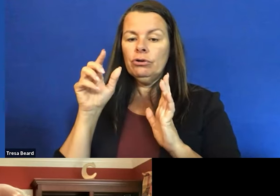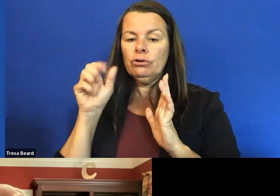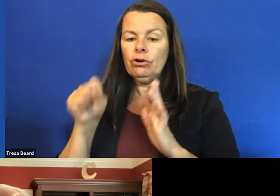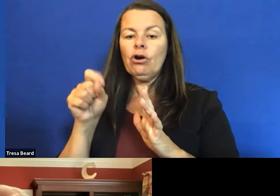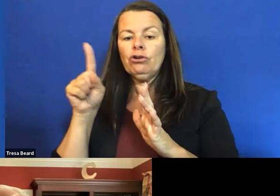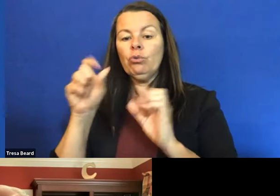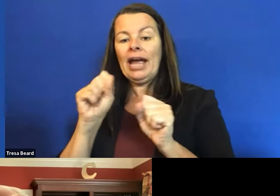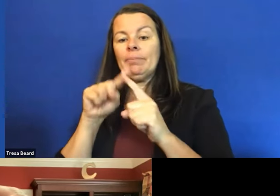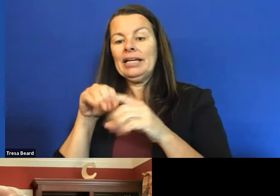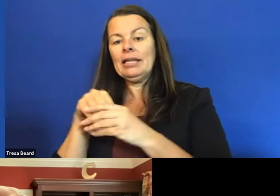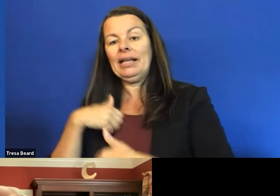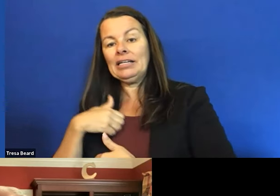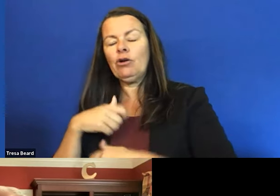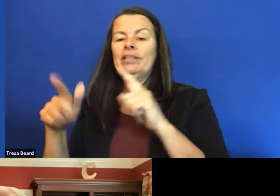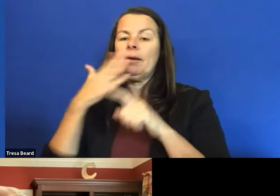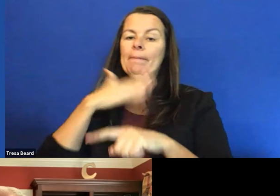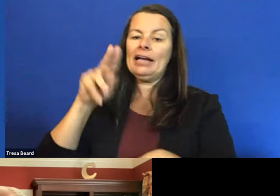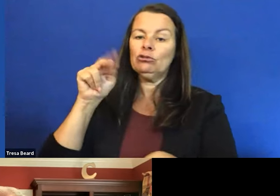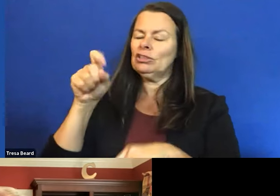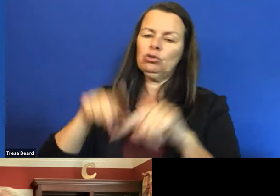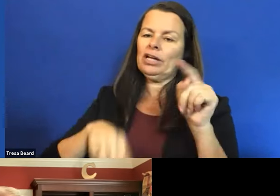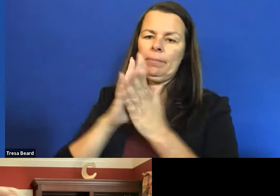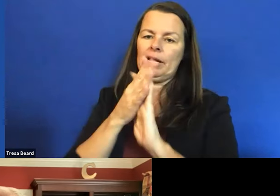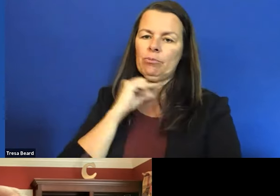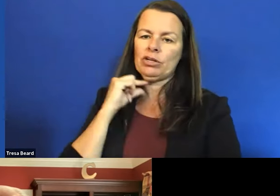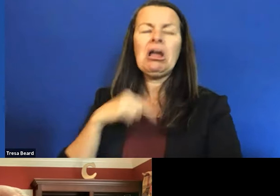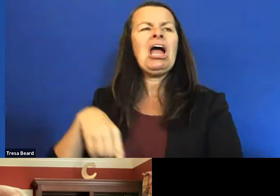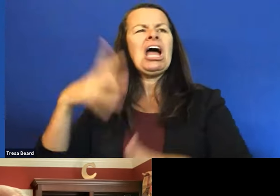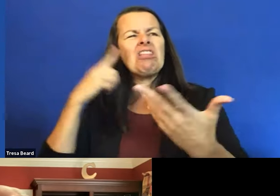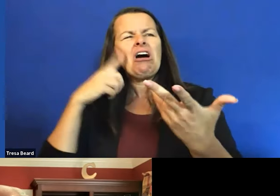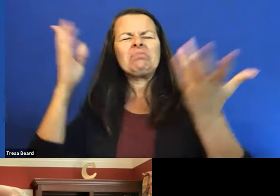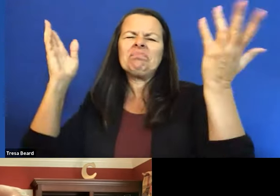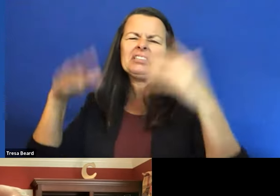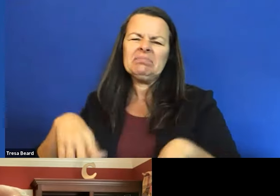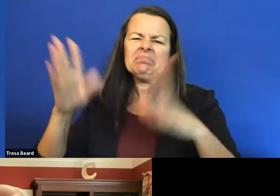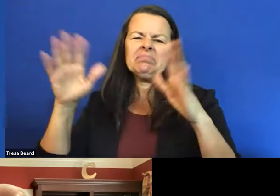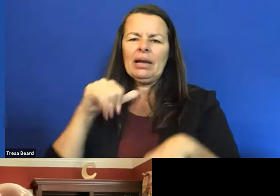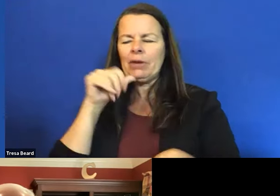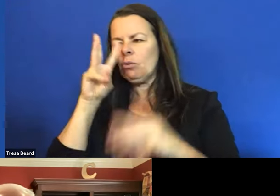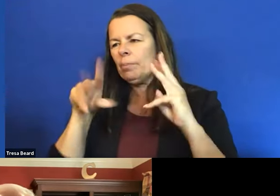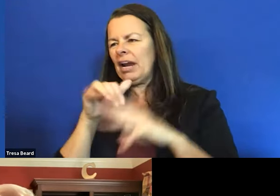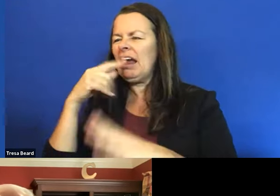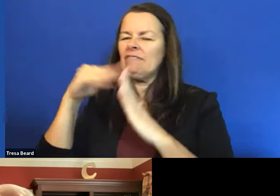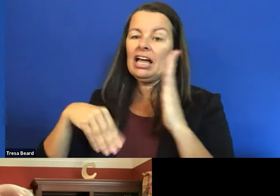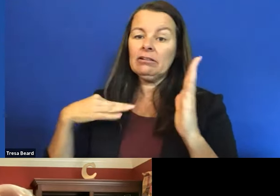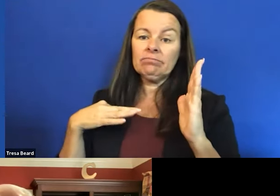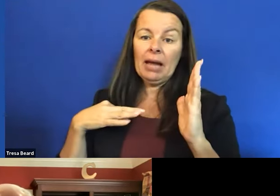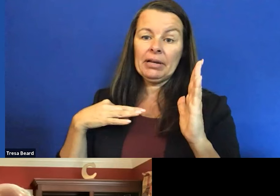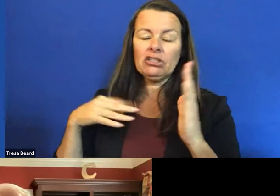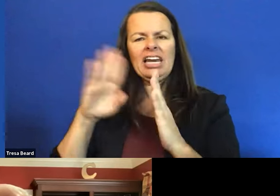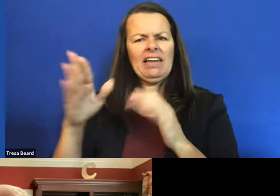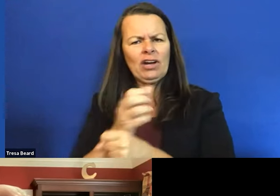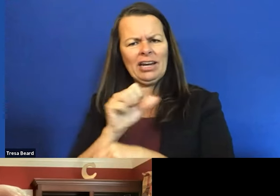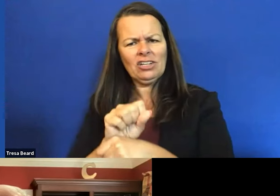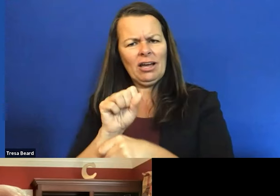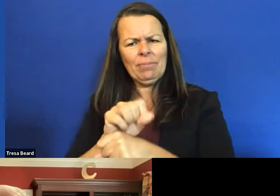Well, I didn't worry about it because I had a lot of job opportunities. I filled out the application and so forth, but I never got a job, never